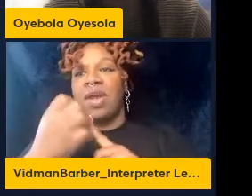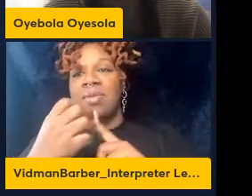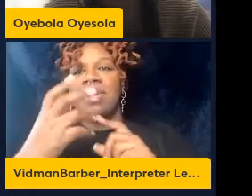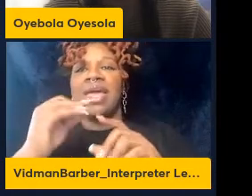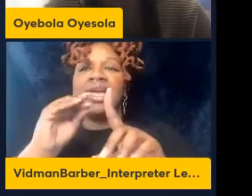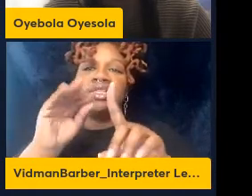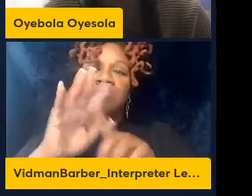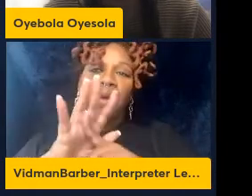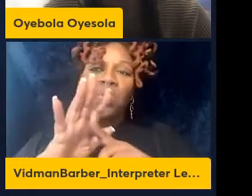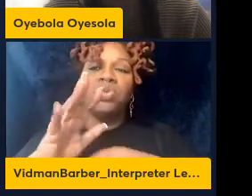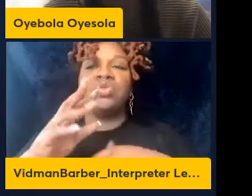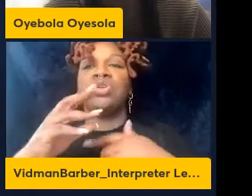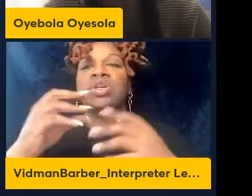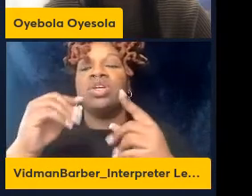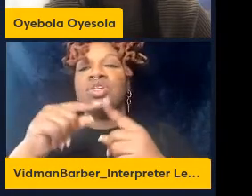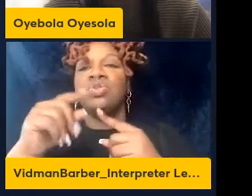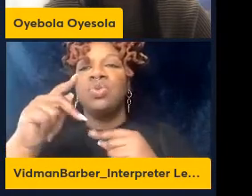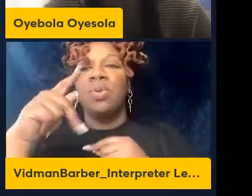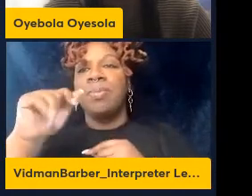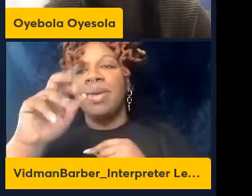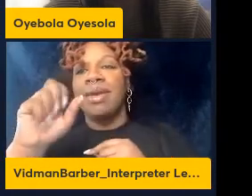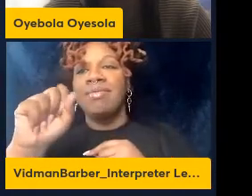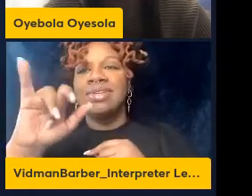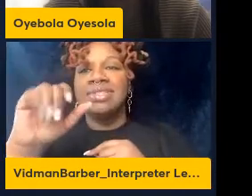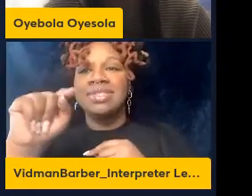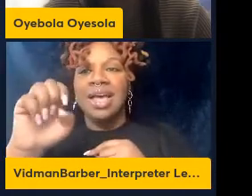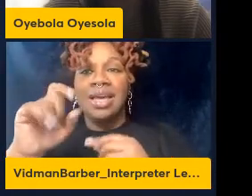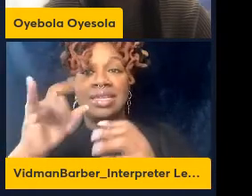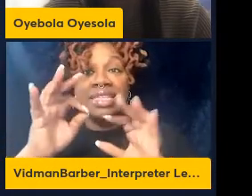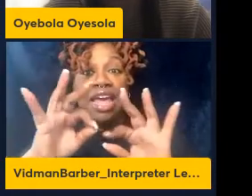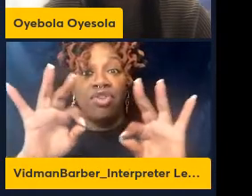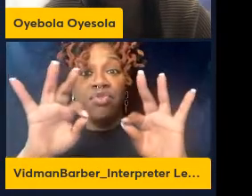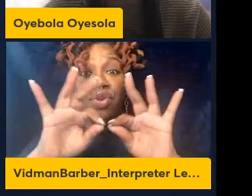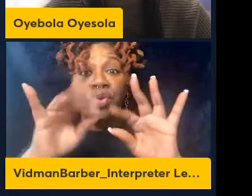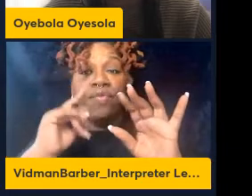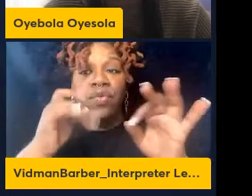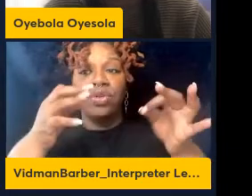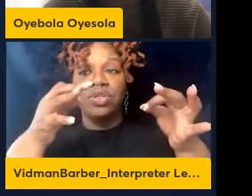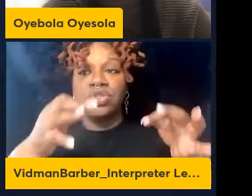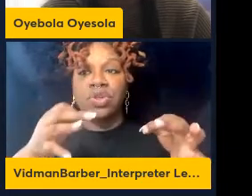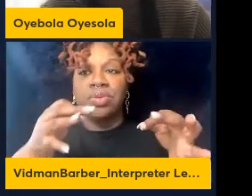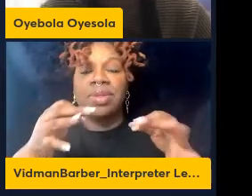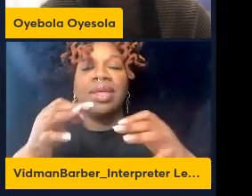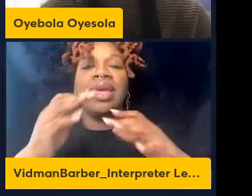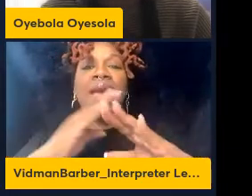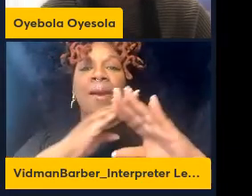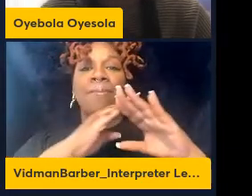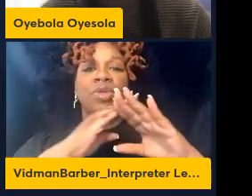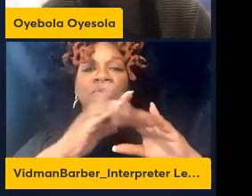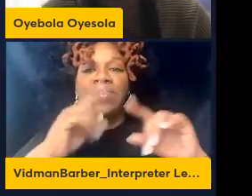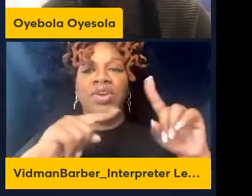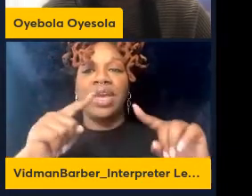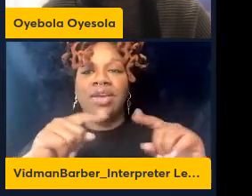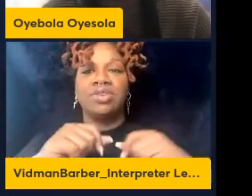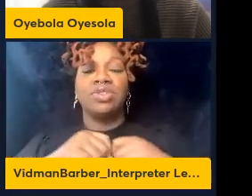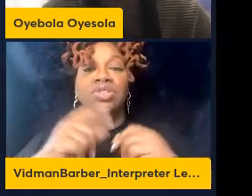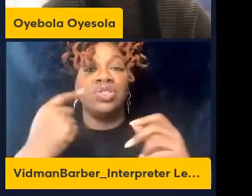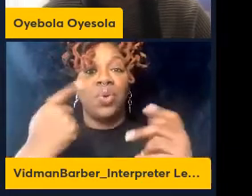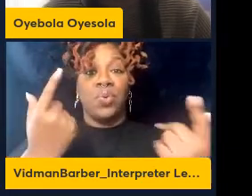as exposure to parasites is critical in determining immune variation so we use a